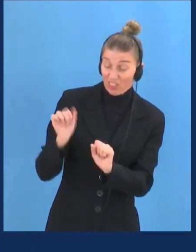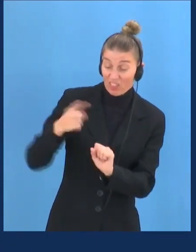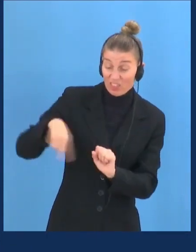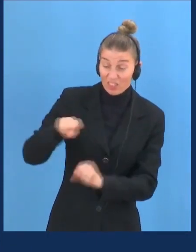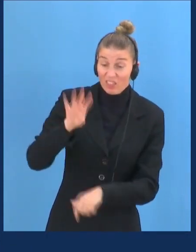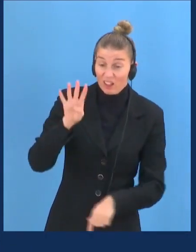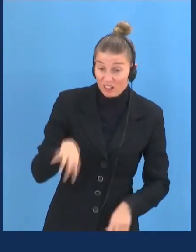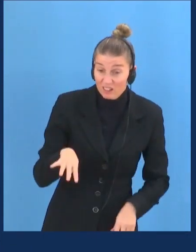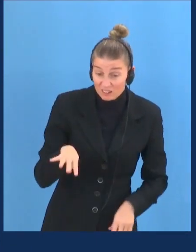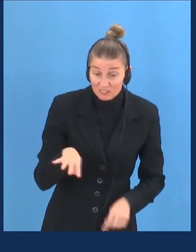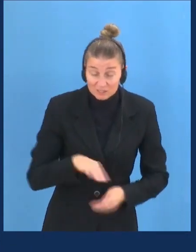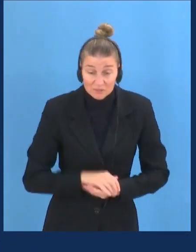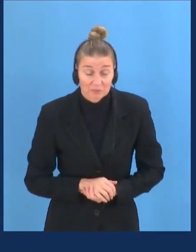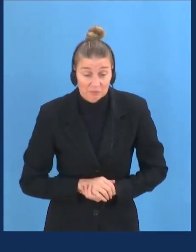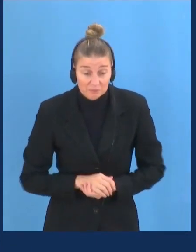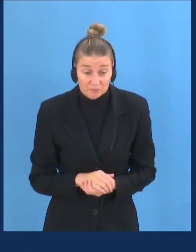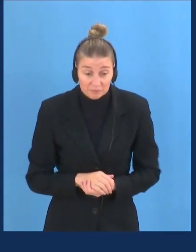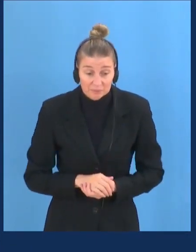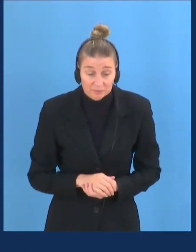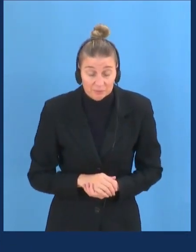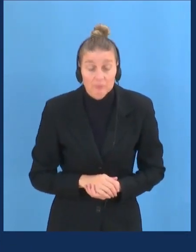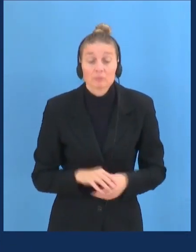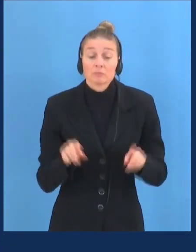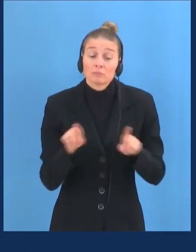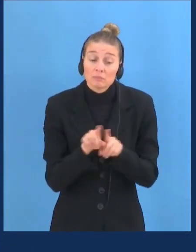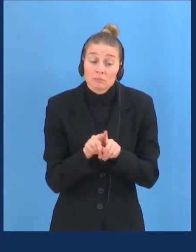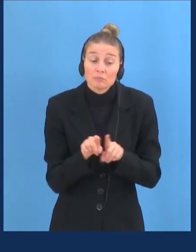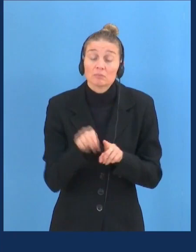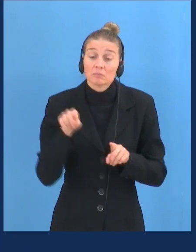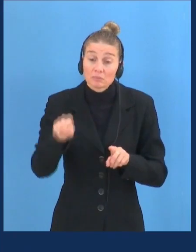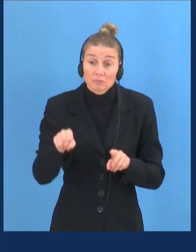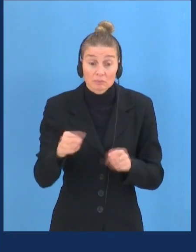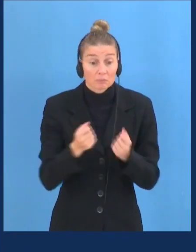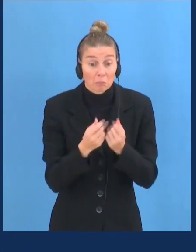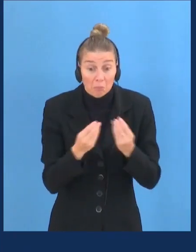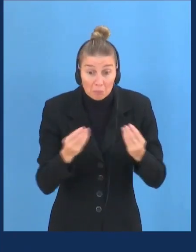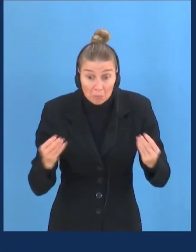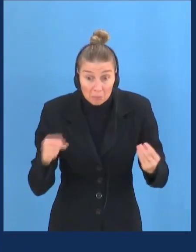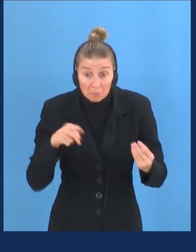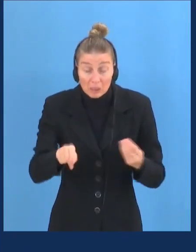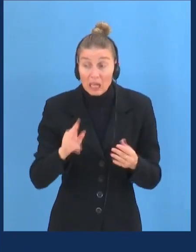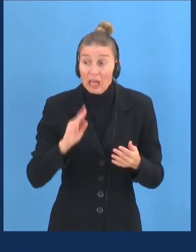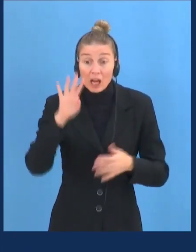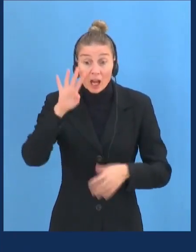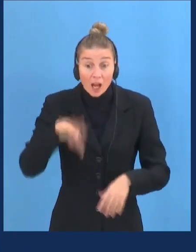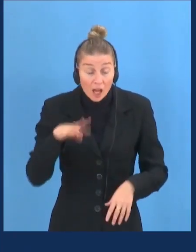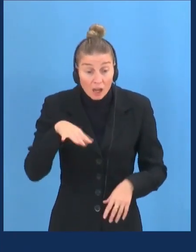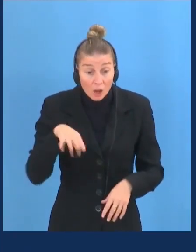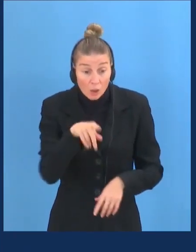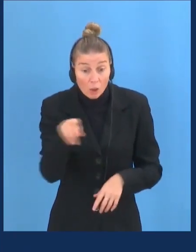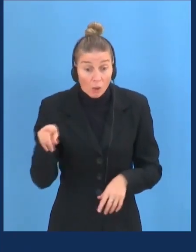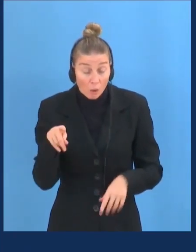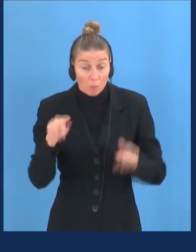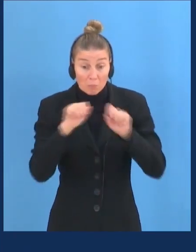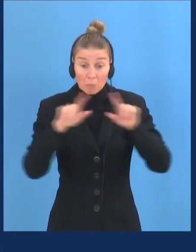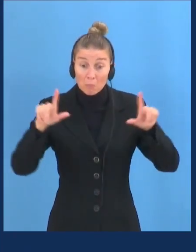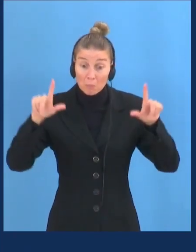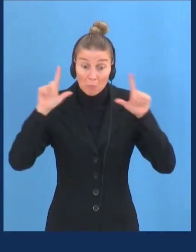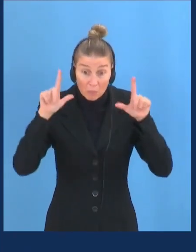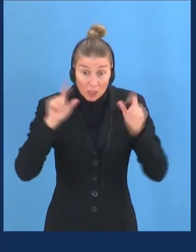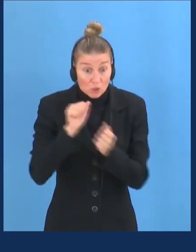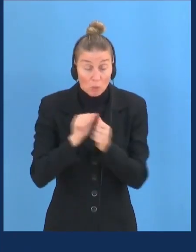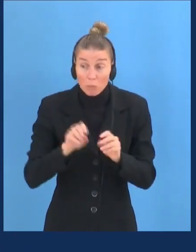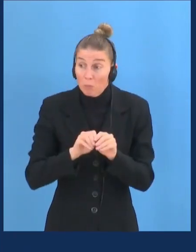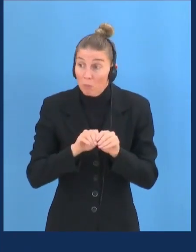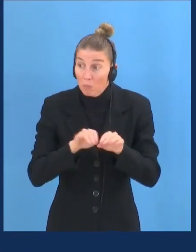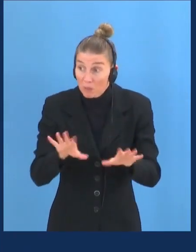targeted by the Spanish media and many internet users receiving numerous death and rape threats. Having her picture published and even news